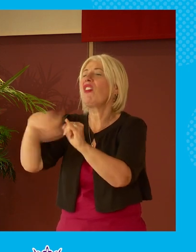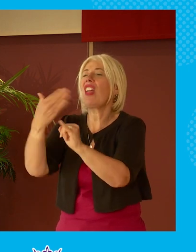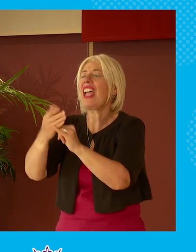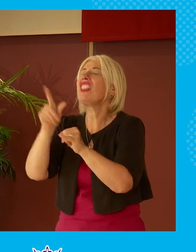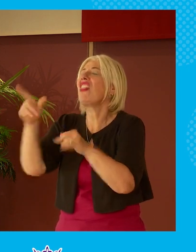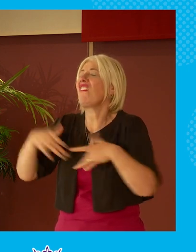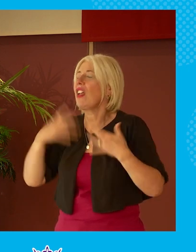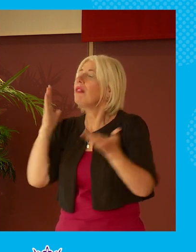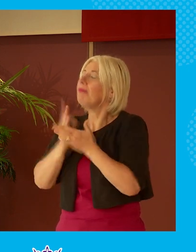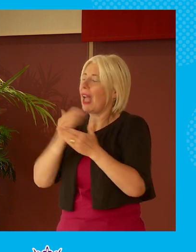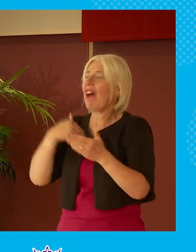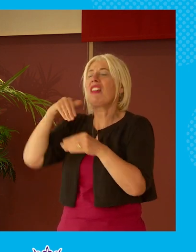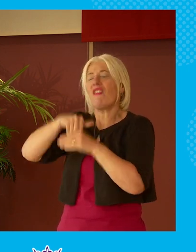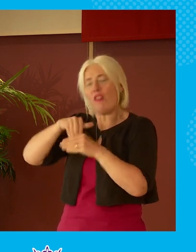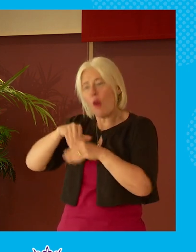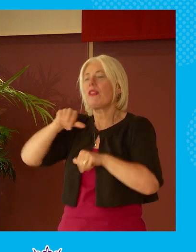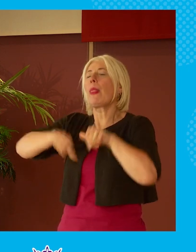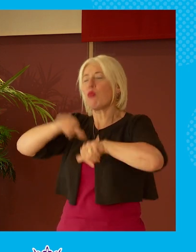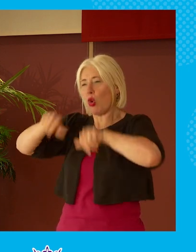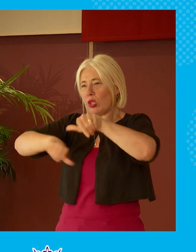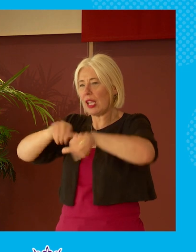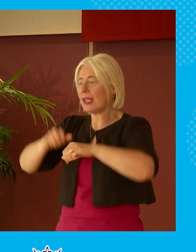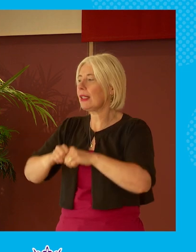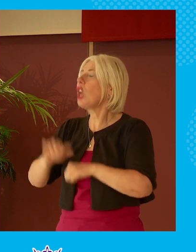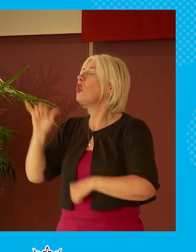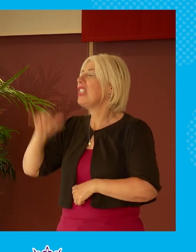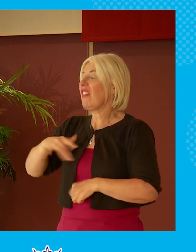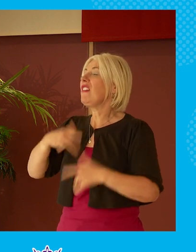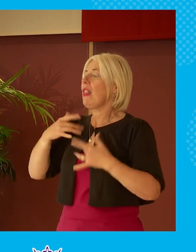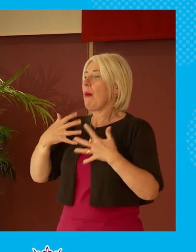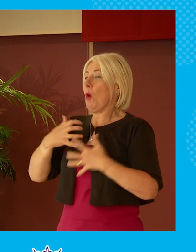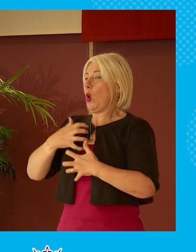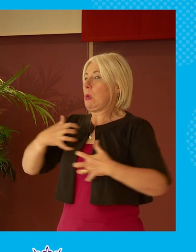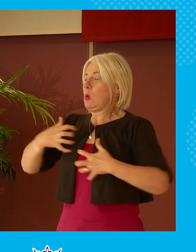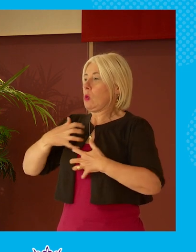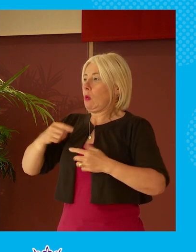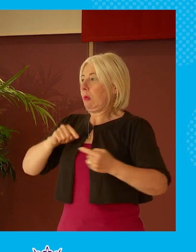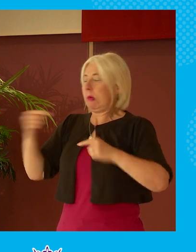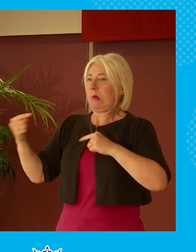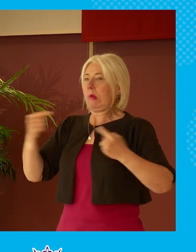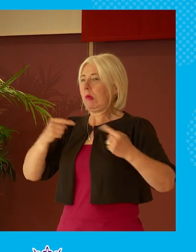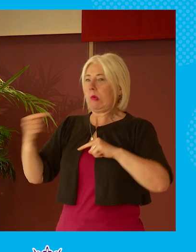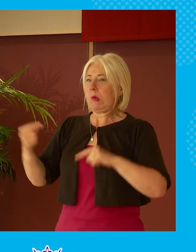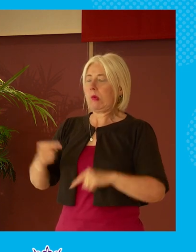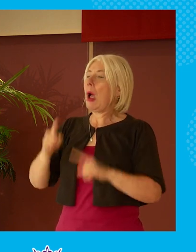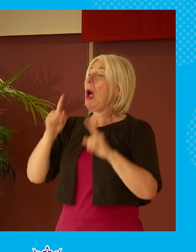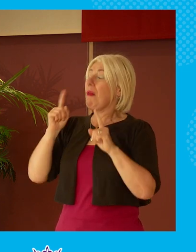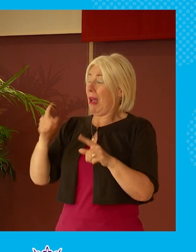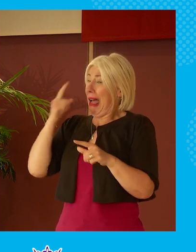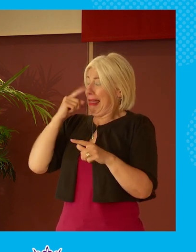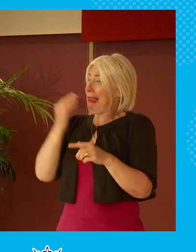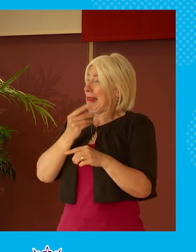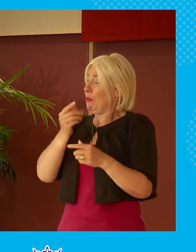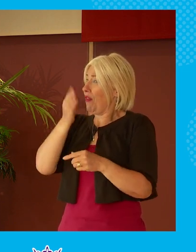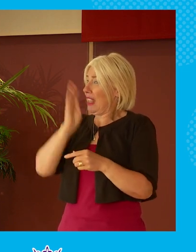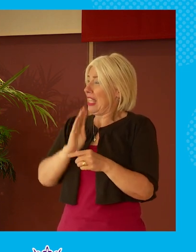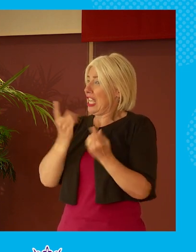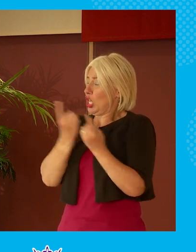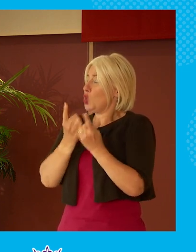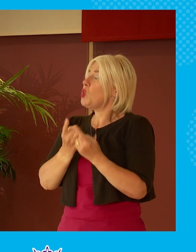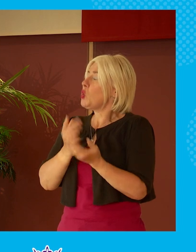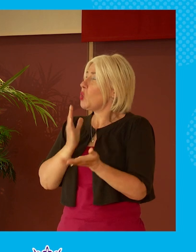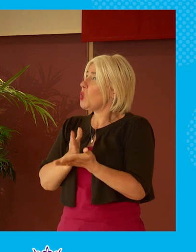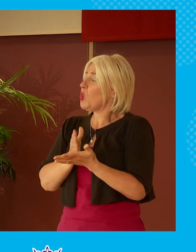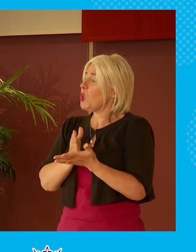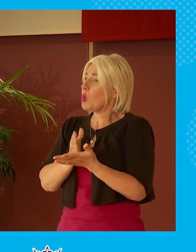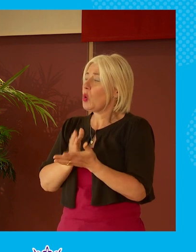be part of that process so i think yes we do have more contention but that contention is commensurate with the seriousness of the issues what we need to do